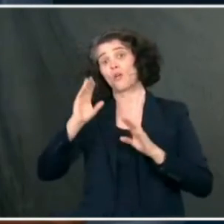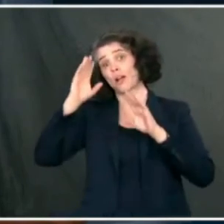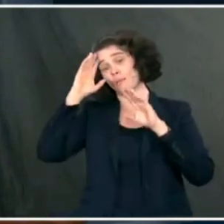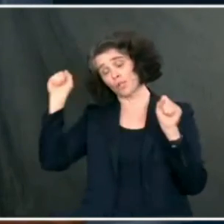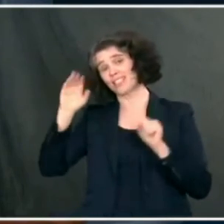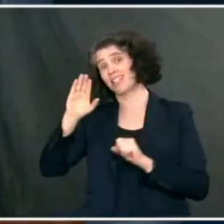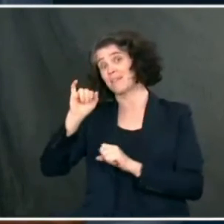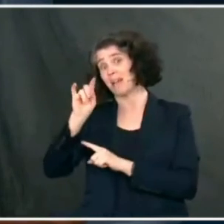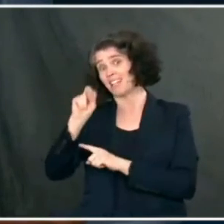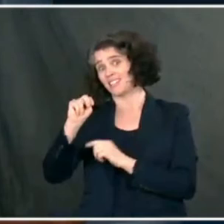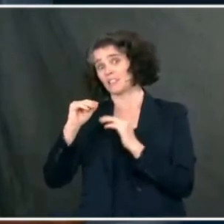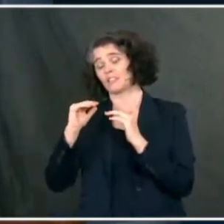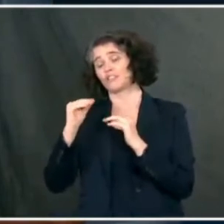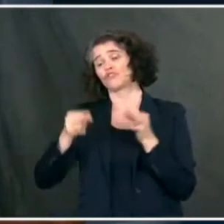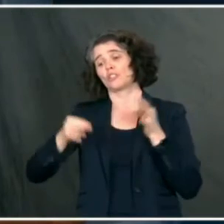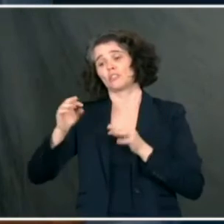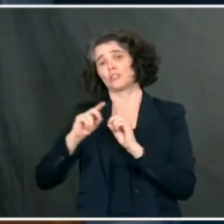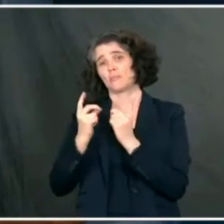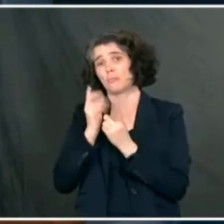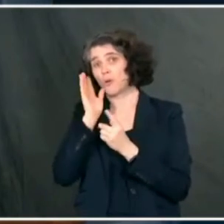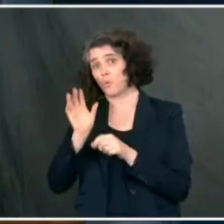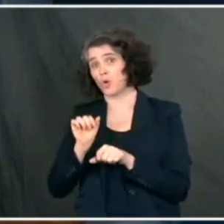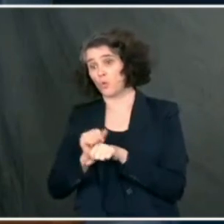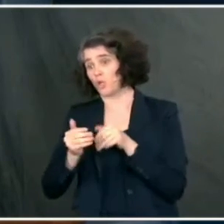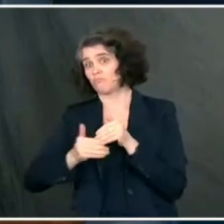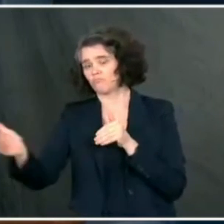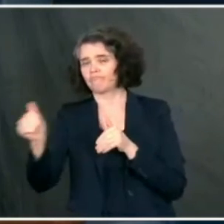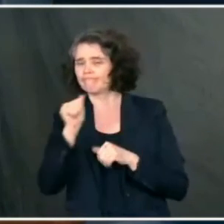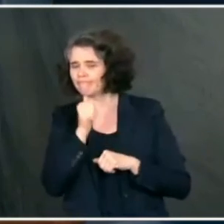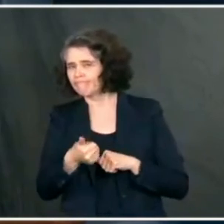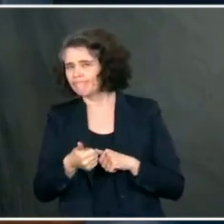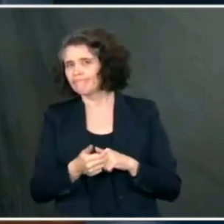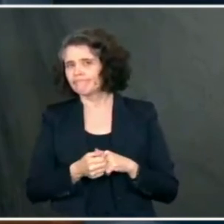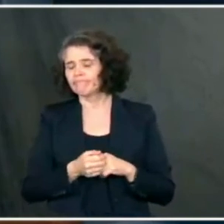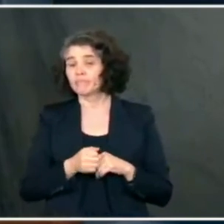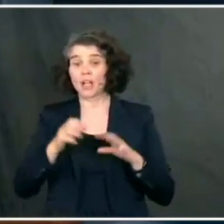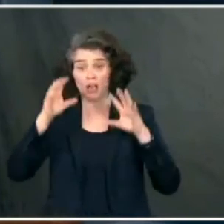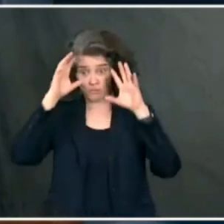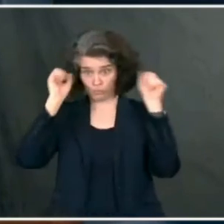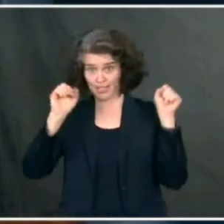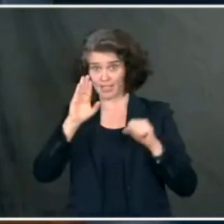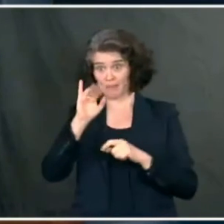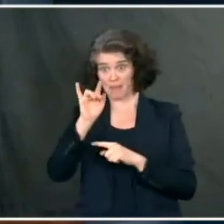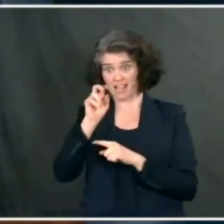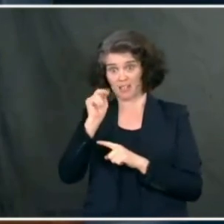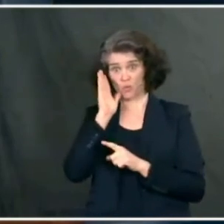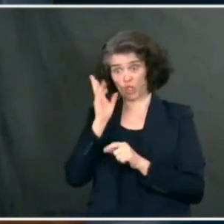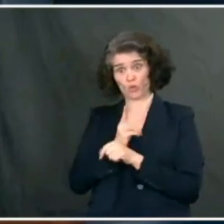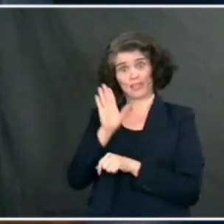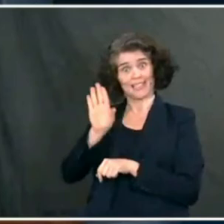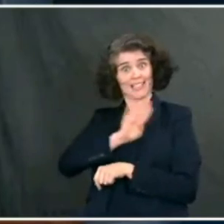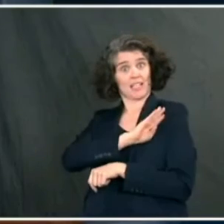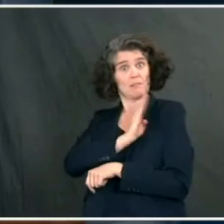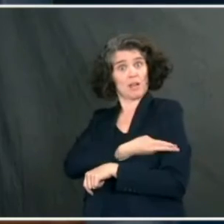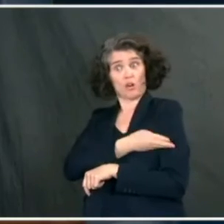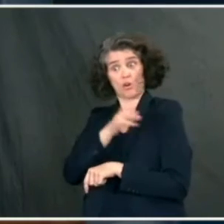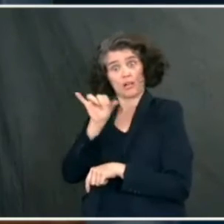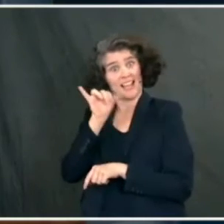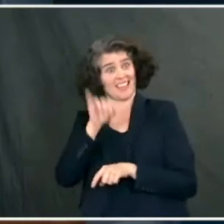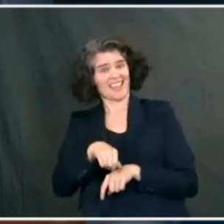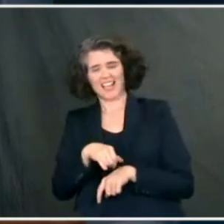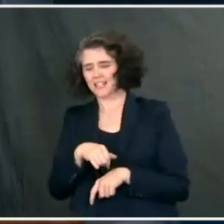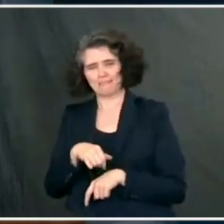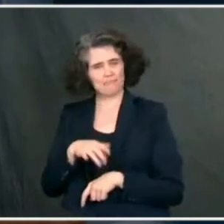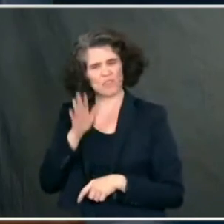would work. It's not a model, I should say, for how President Biden would use his own power. He would use his own power far more